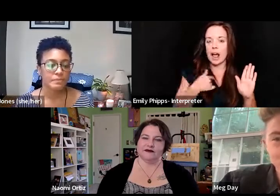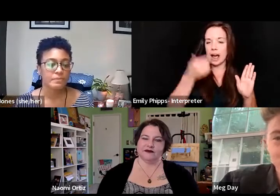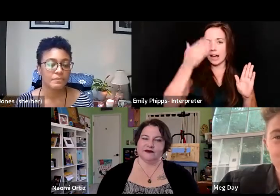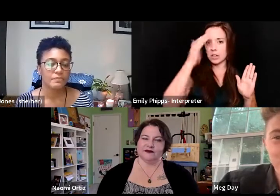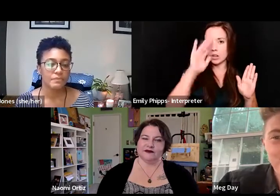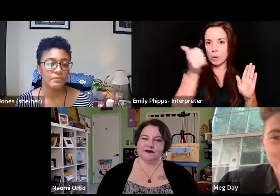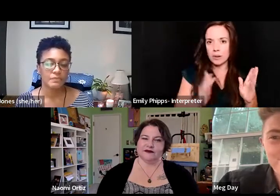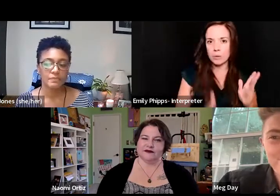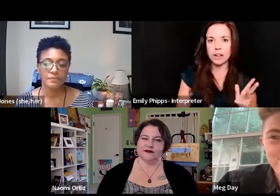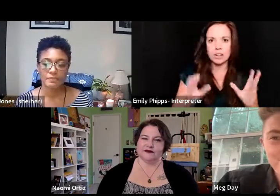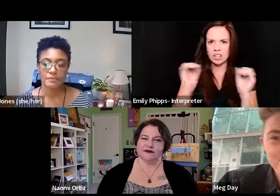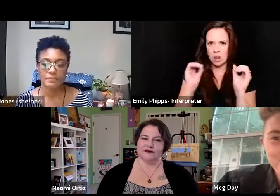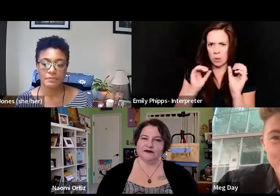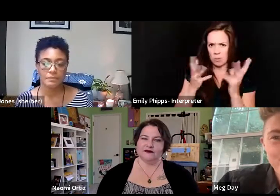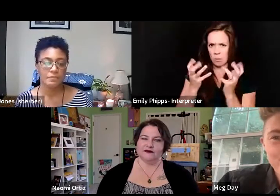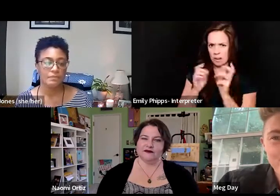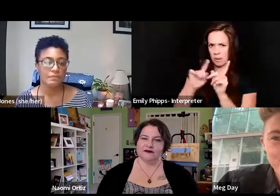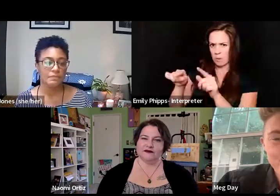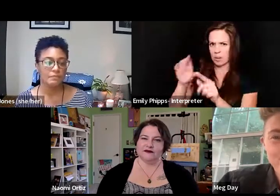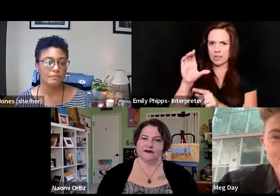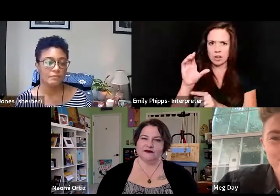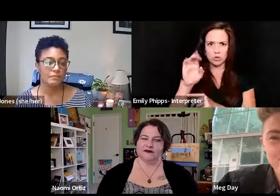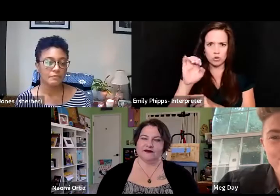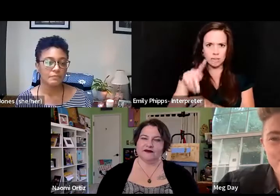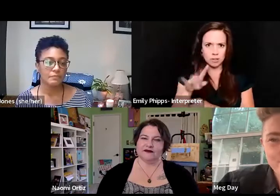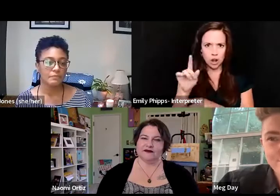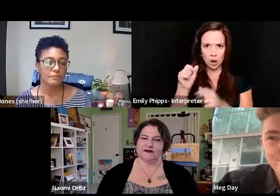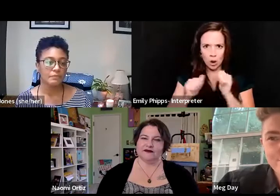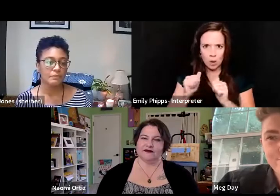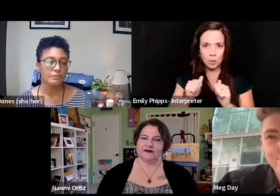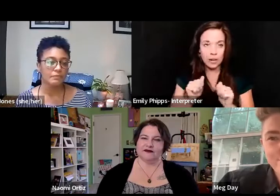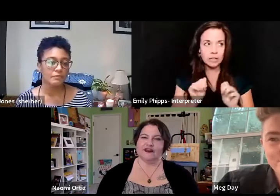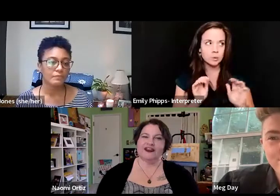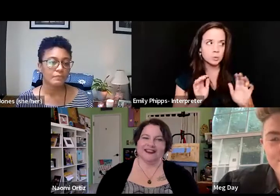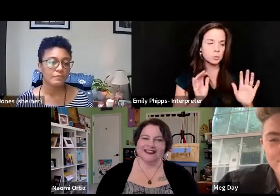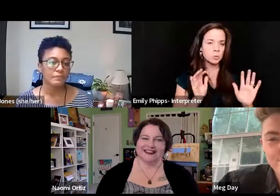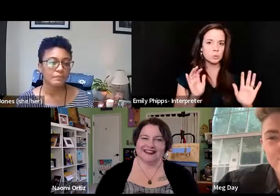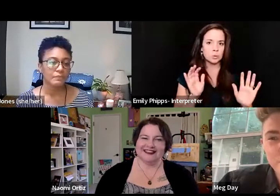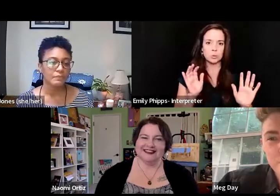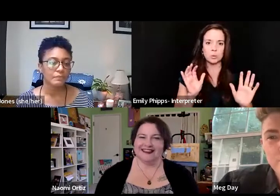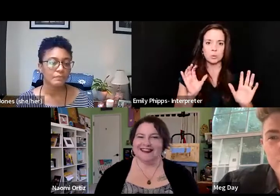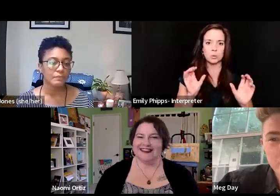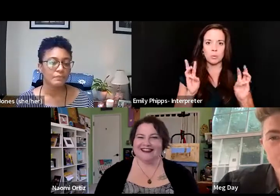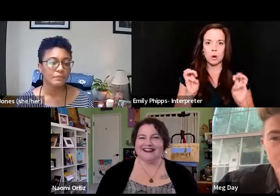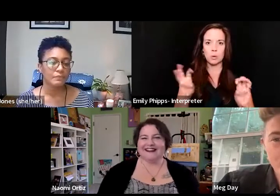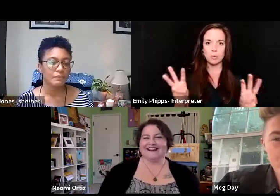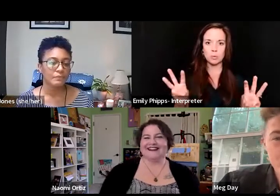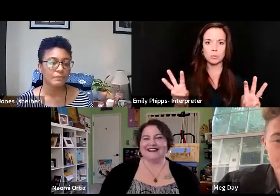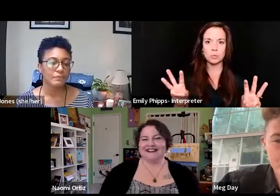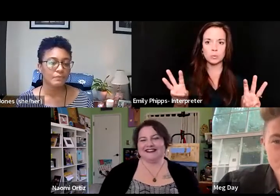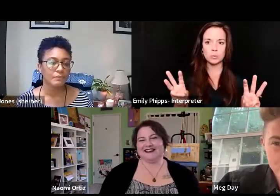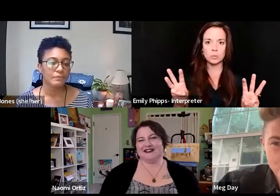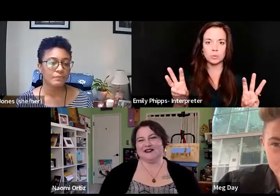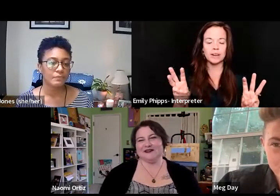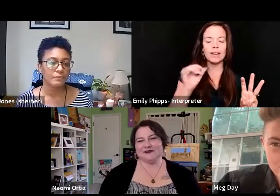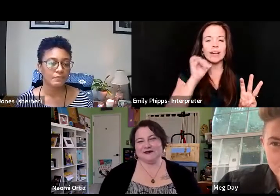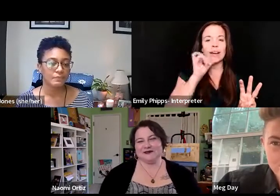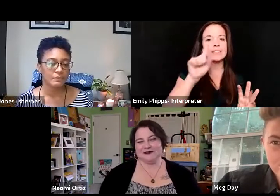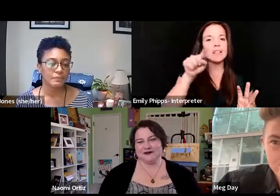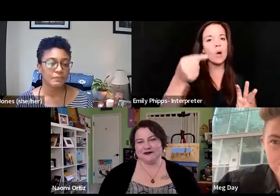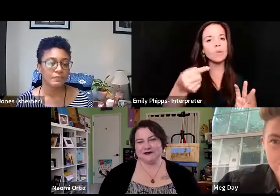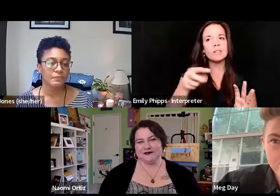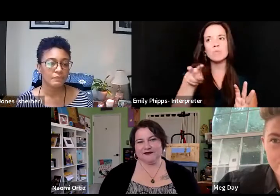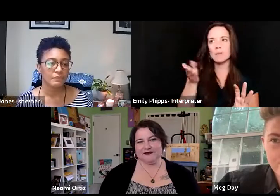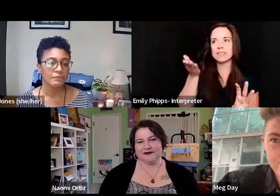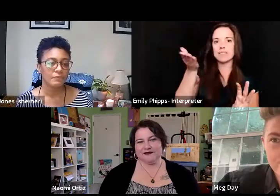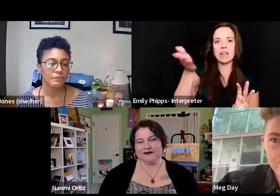no one's going to want to go to the cripple show with me. That's not fun. And then I was like, whoa. And I've written about this. I was like, it's not just what was on the stage.